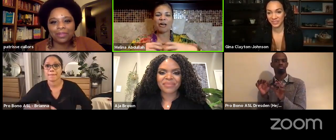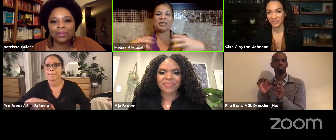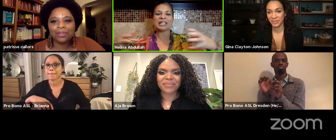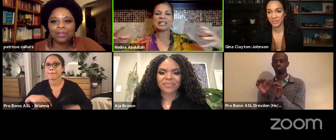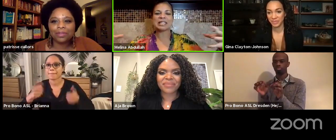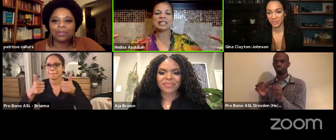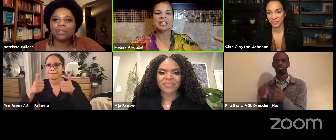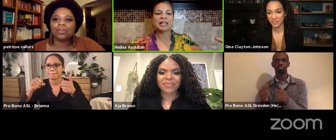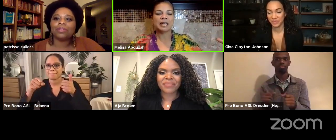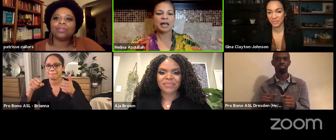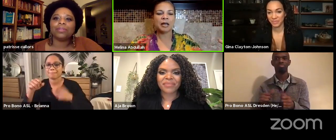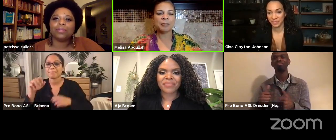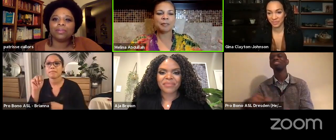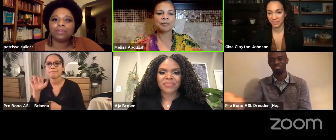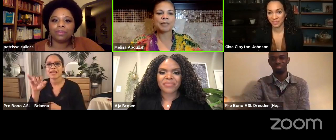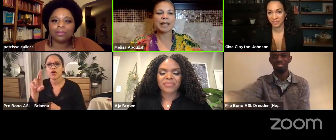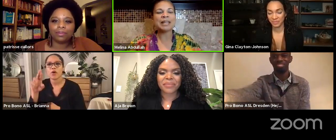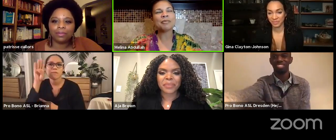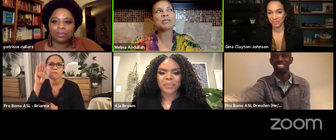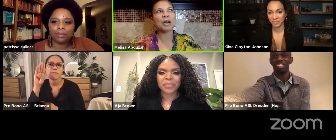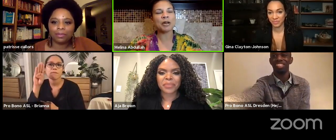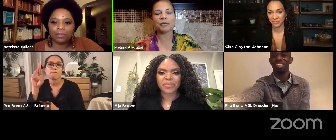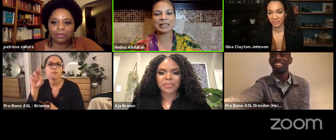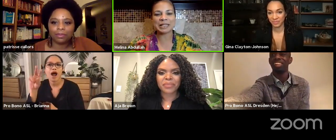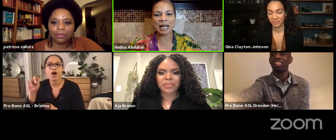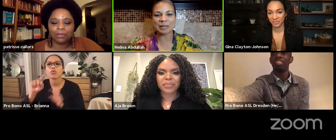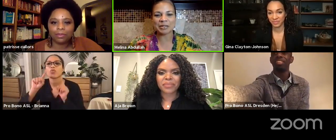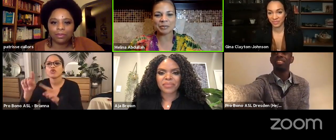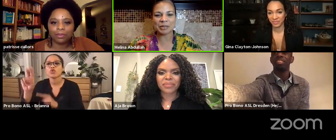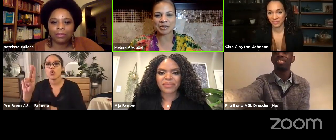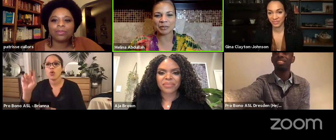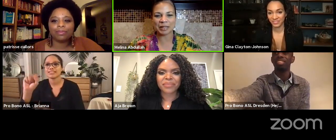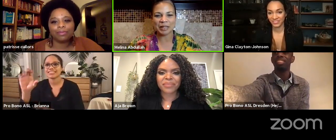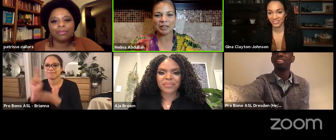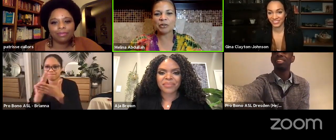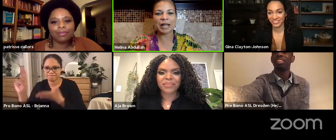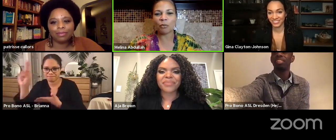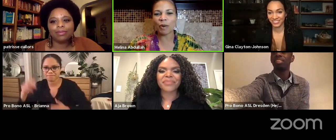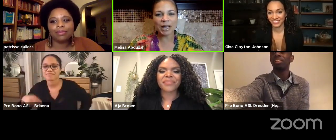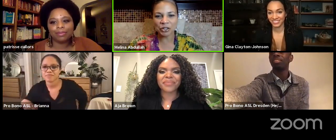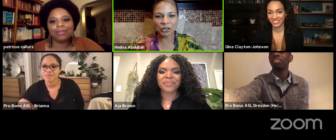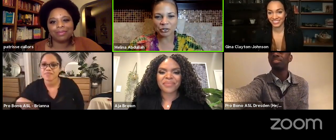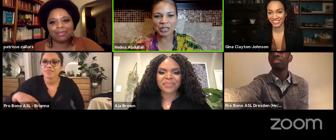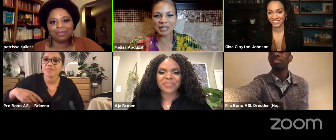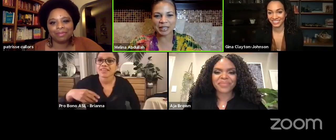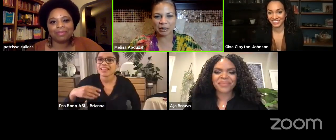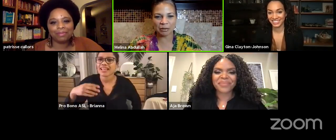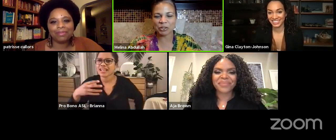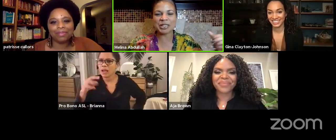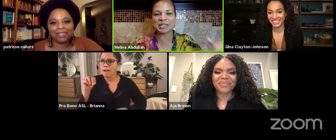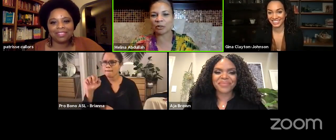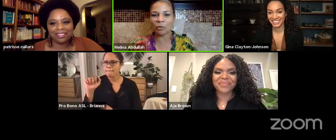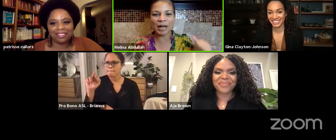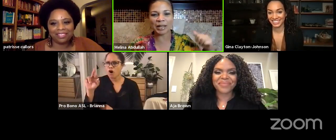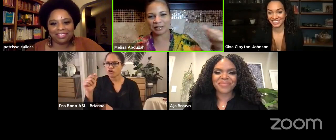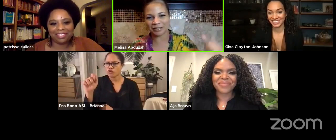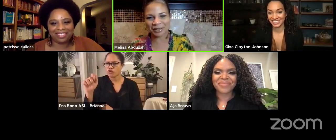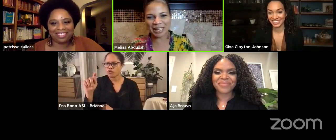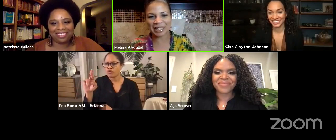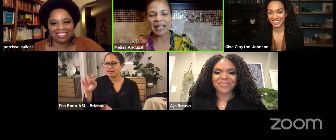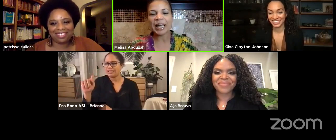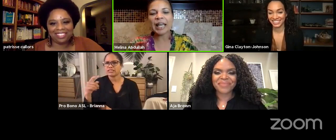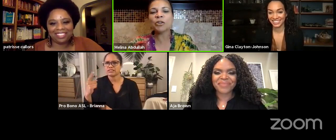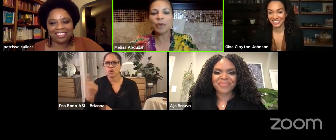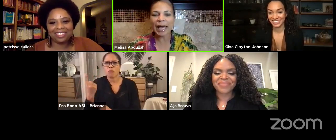you know, all this, um, I think it was Mark Ridley Thomas, who was going, you gotta watch her. She's gonna, she's the one,